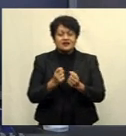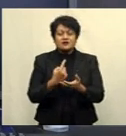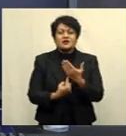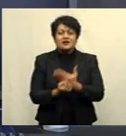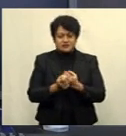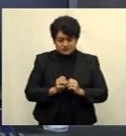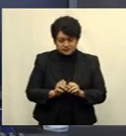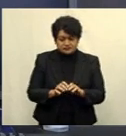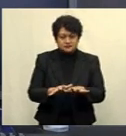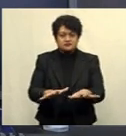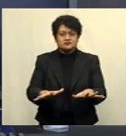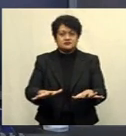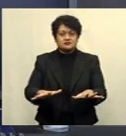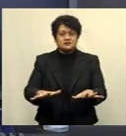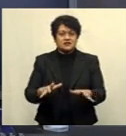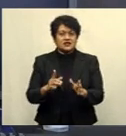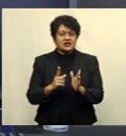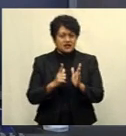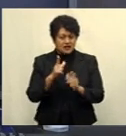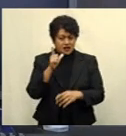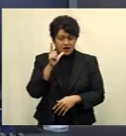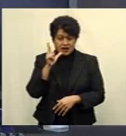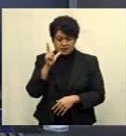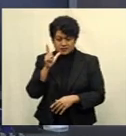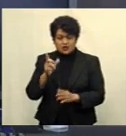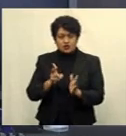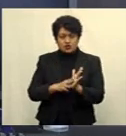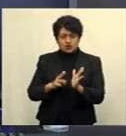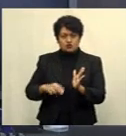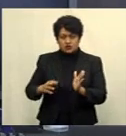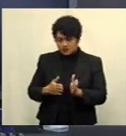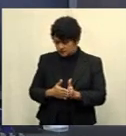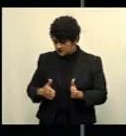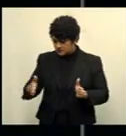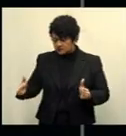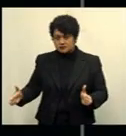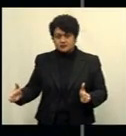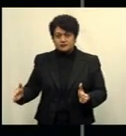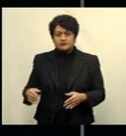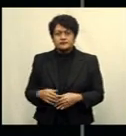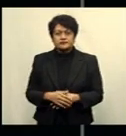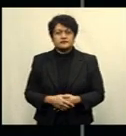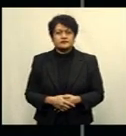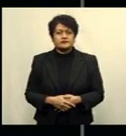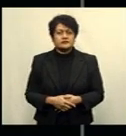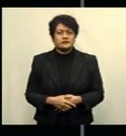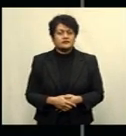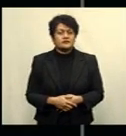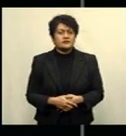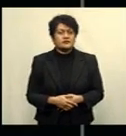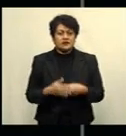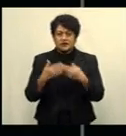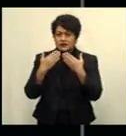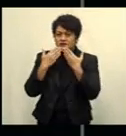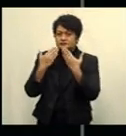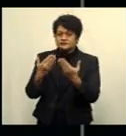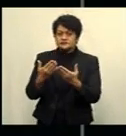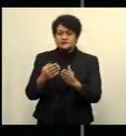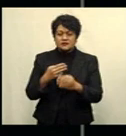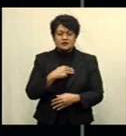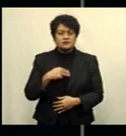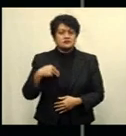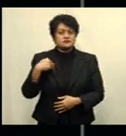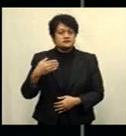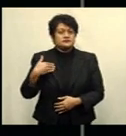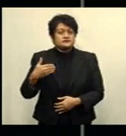transmission in the Laminosori containment area. Kritika. Thank you, Kritika. The Ministry of